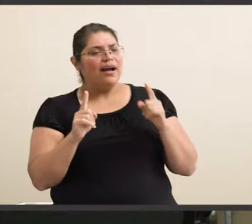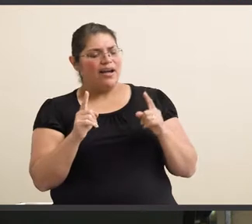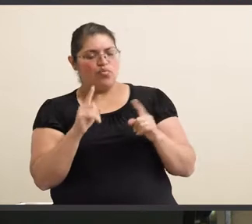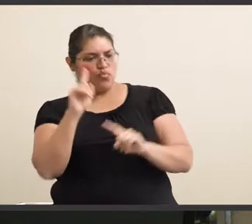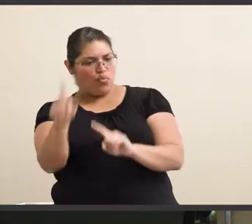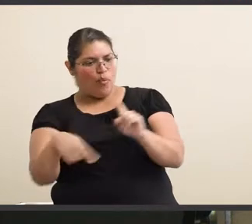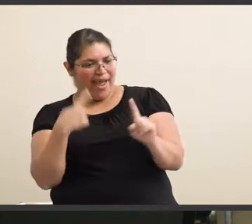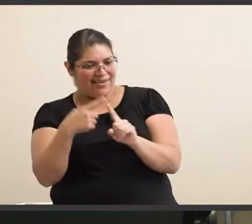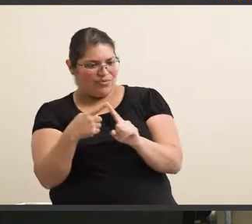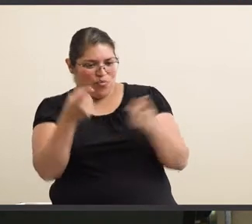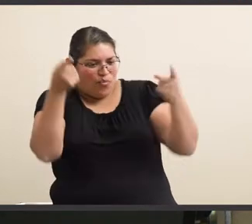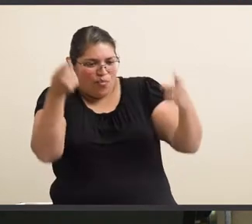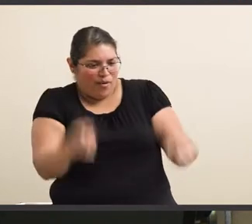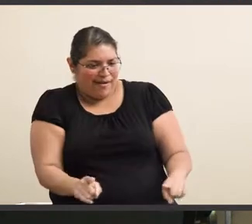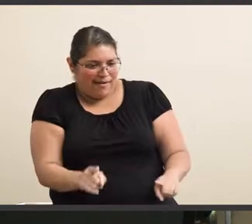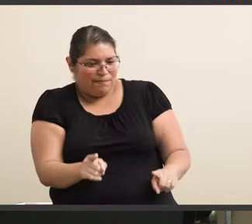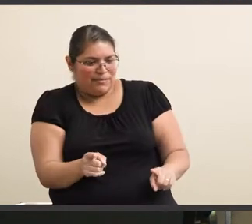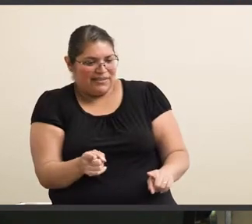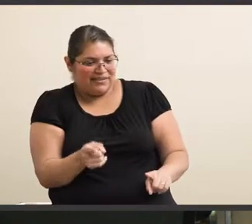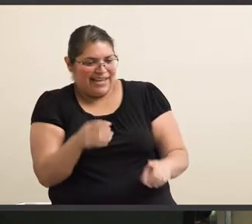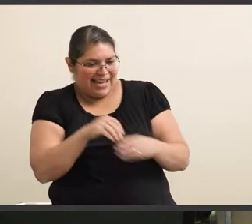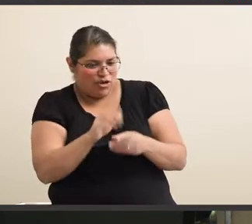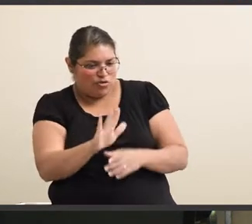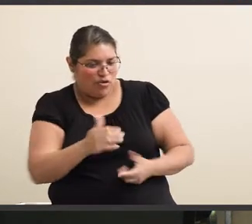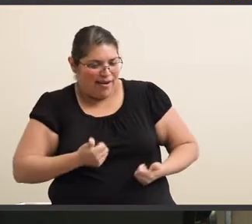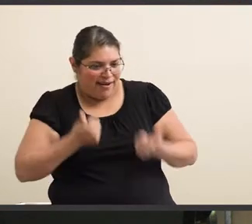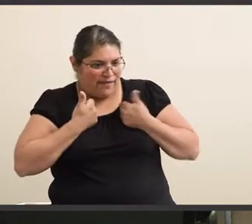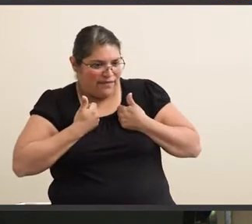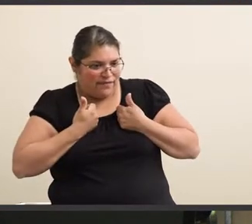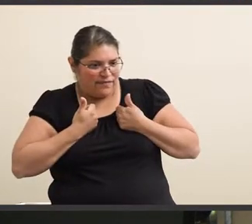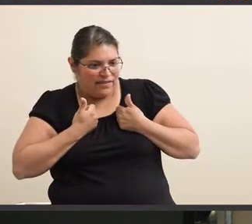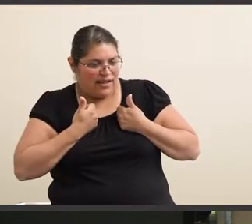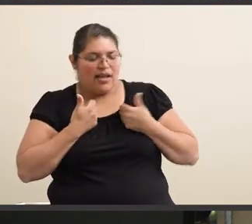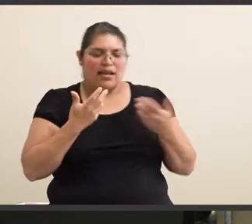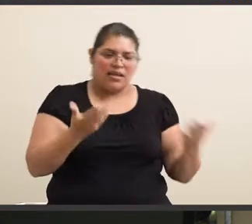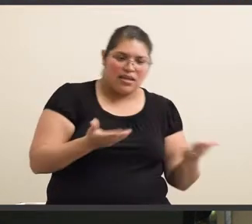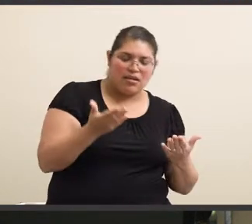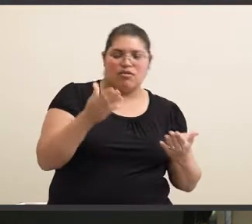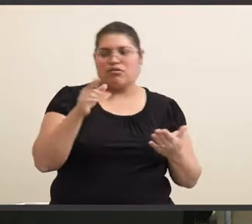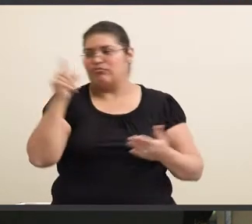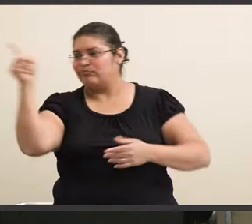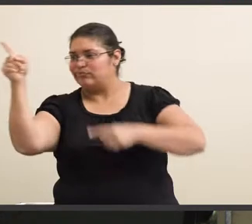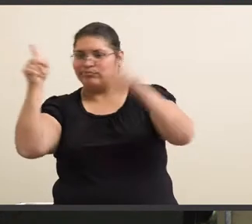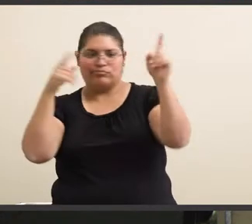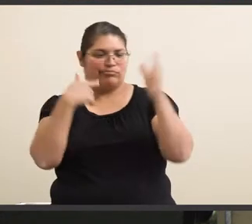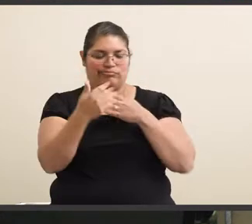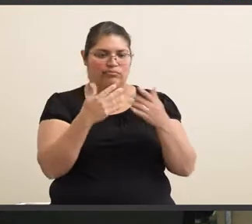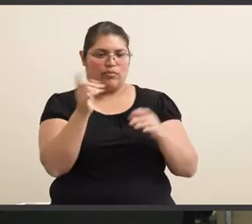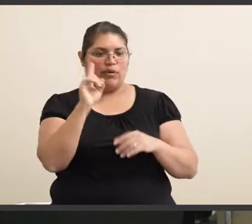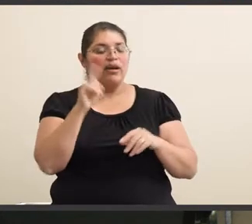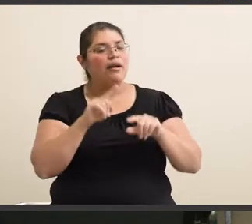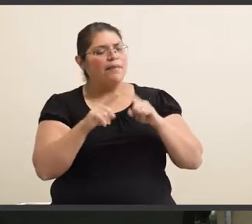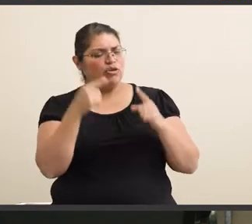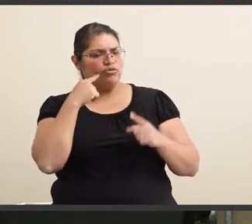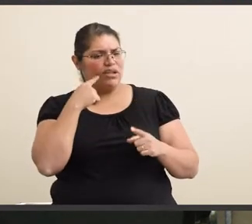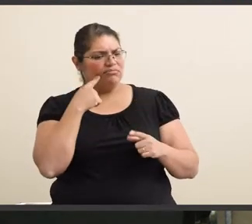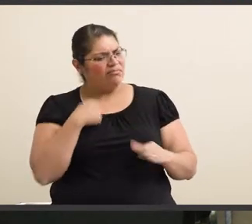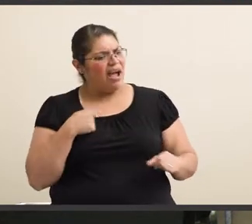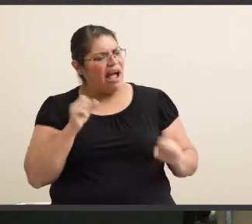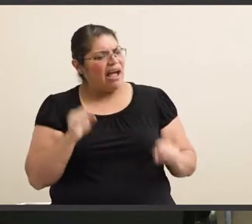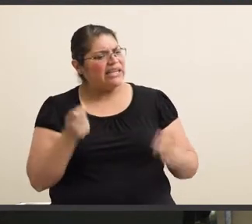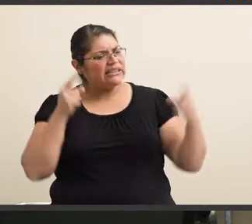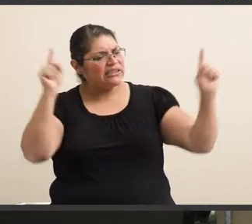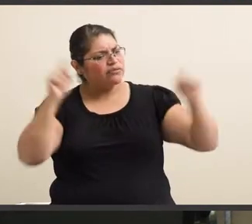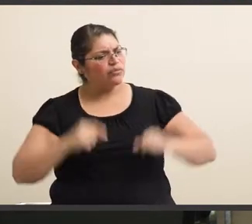point, what happened in your life, either here or there or wherever, that you said, you know, I'm going to be